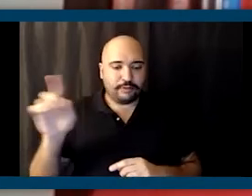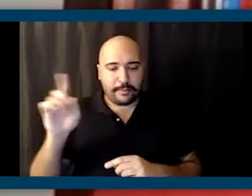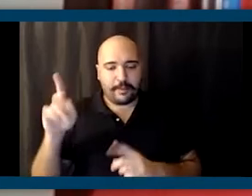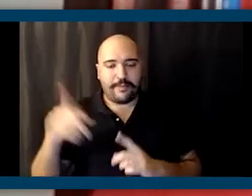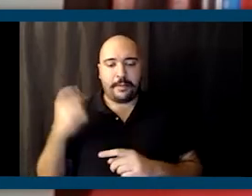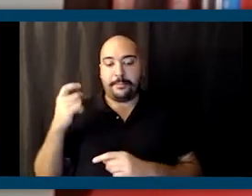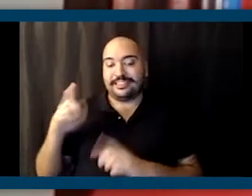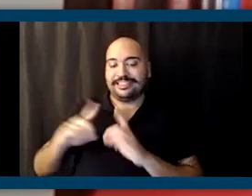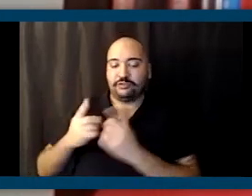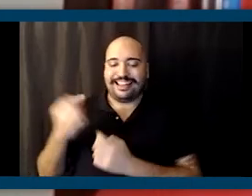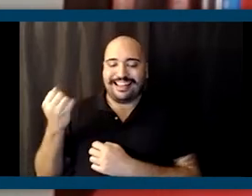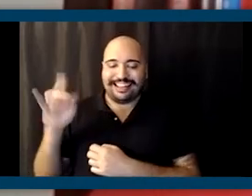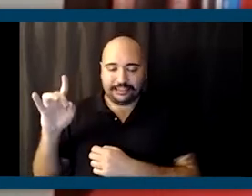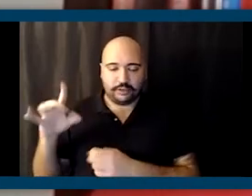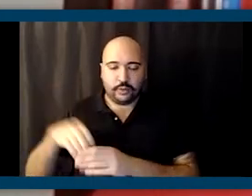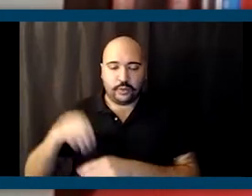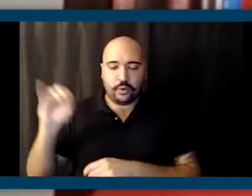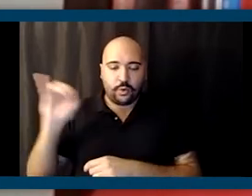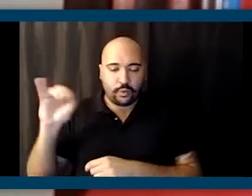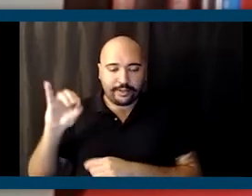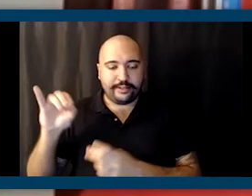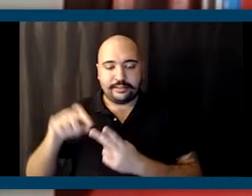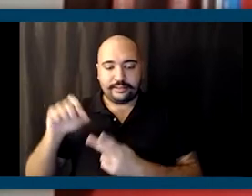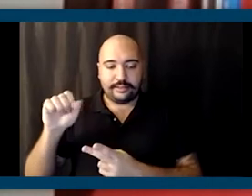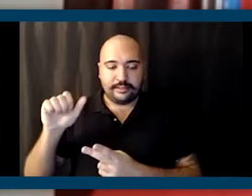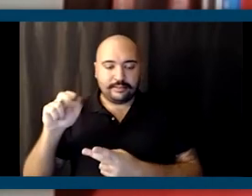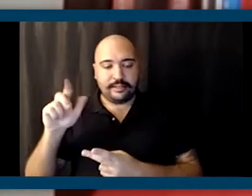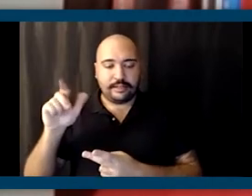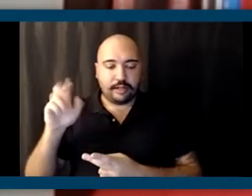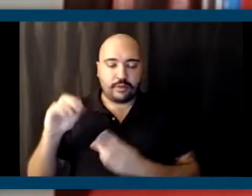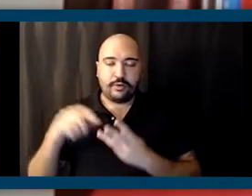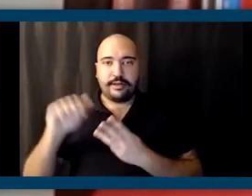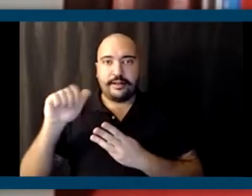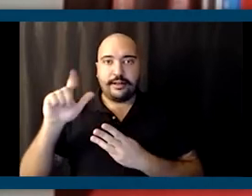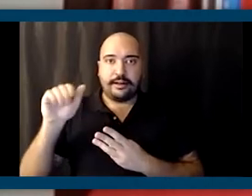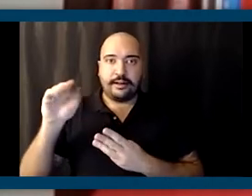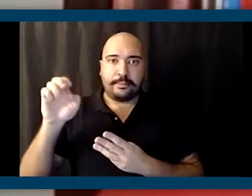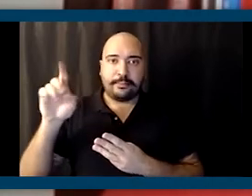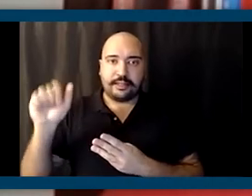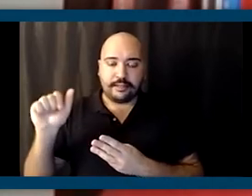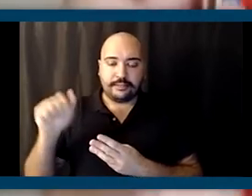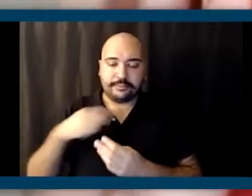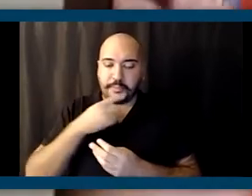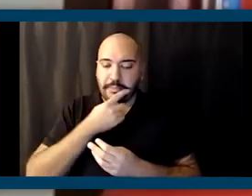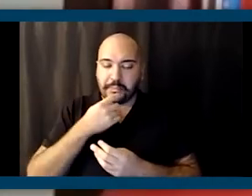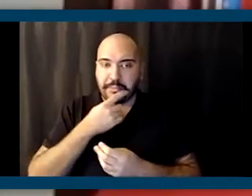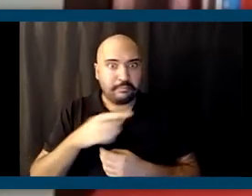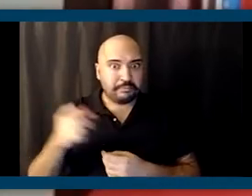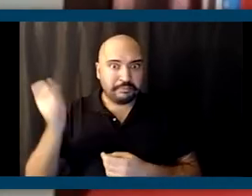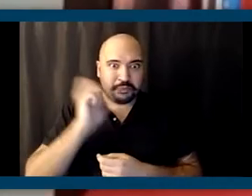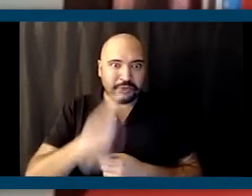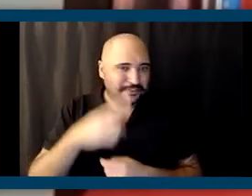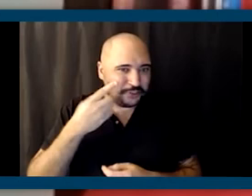which includes Oakland, San Leandro, and Alameda. Sir, your question.